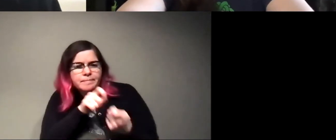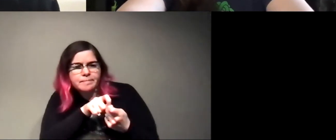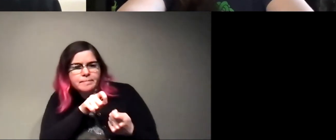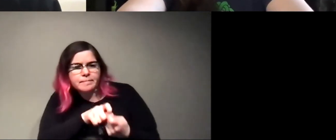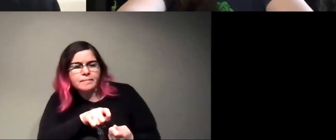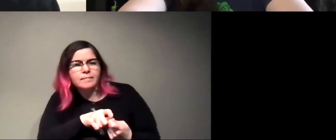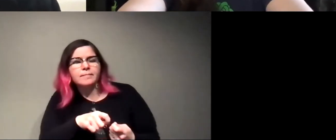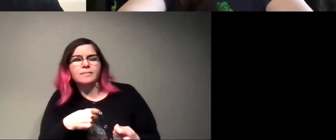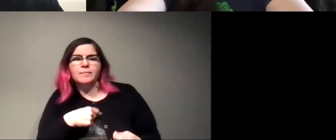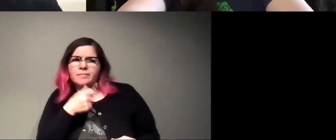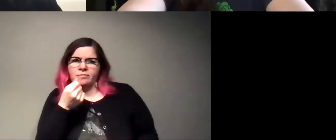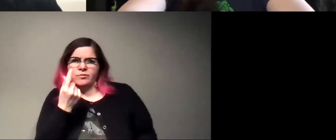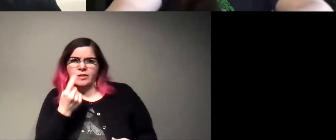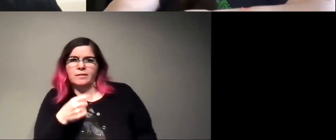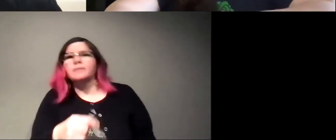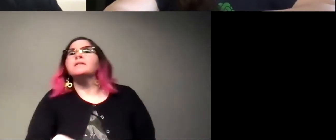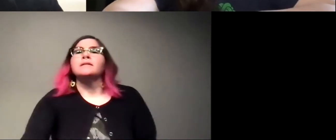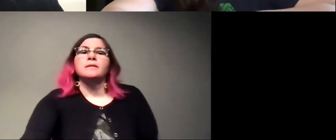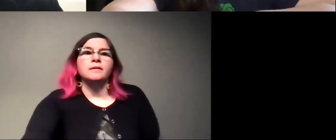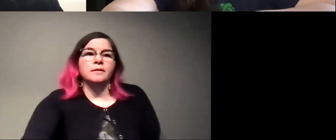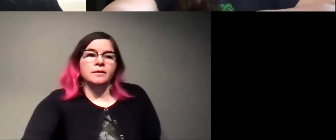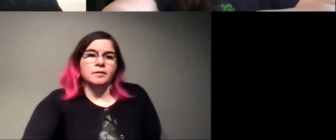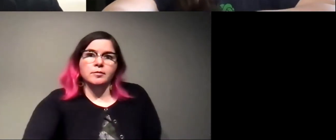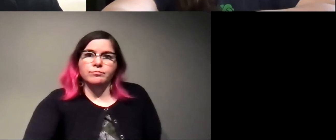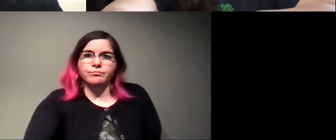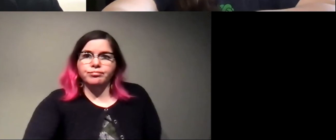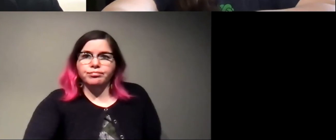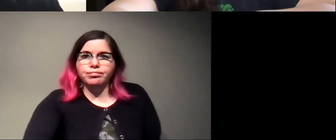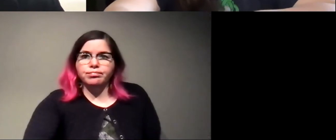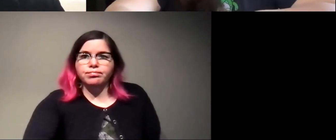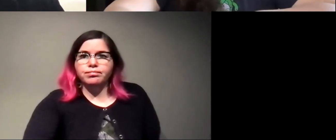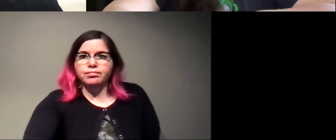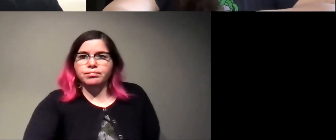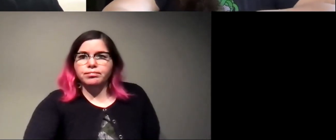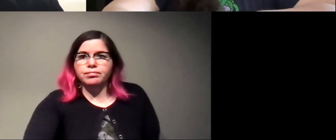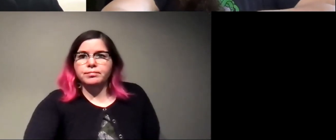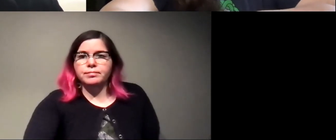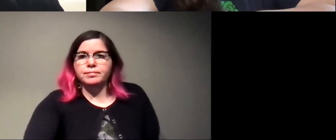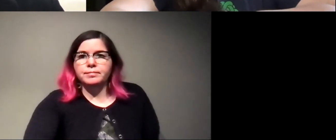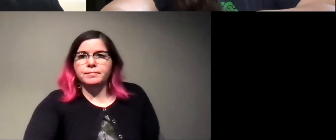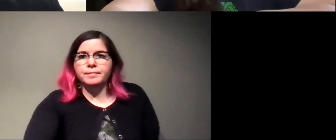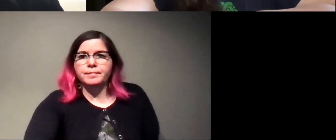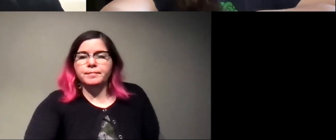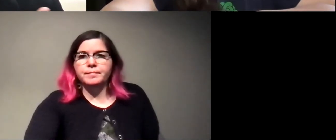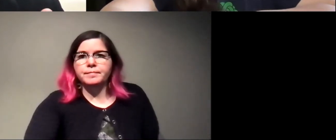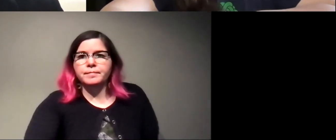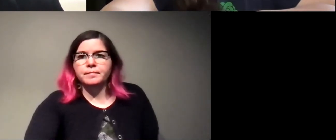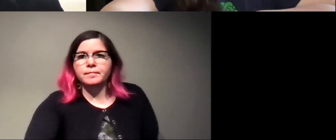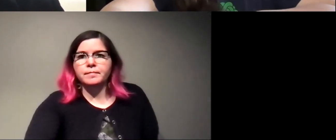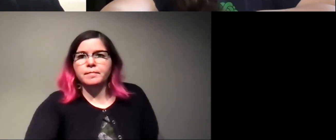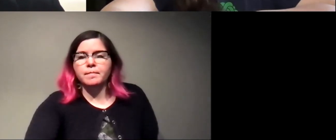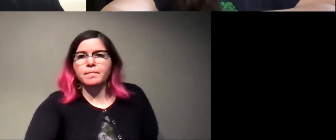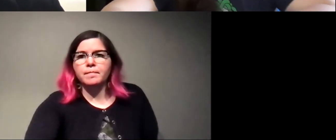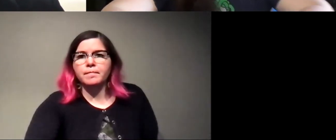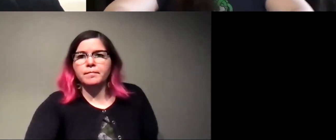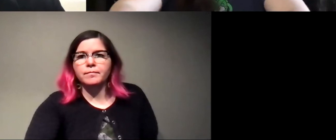we don't fully understand yet. It's actually difficult to get them to grow the mushroom in the lab. So oftentimes when we do the studies, we, we can